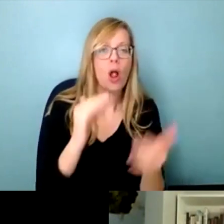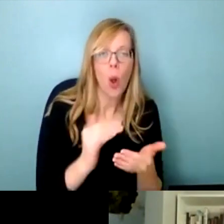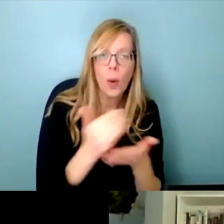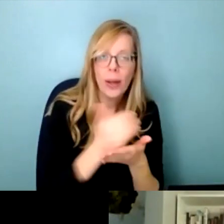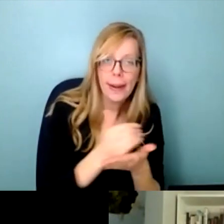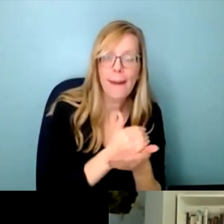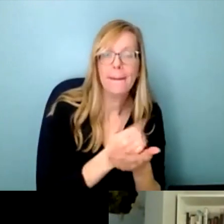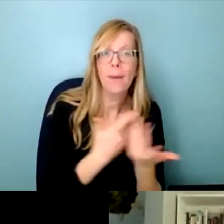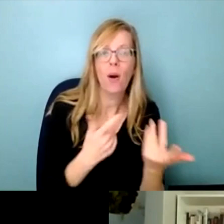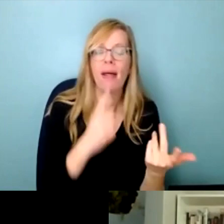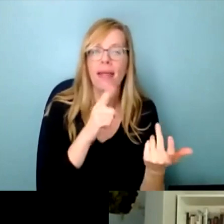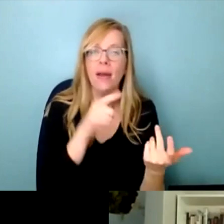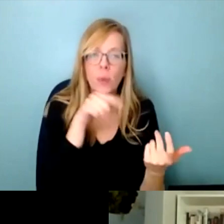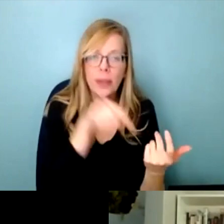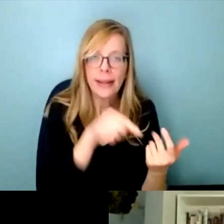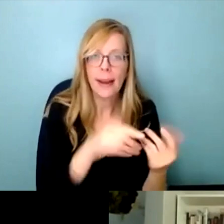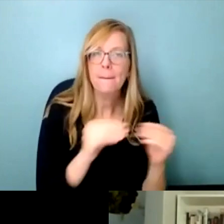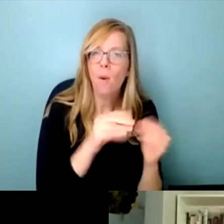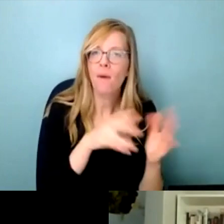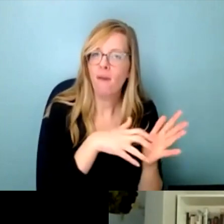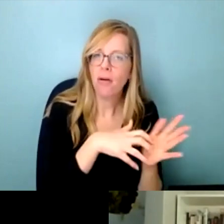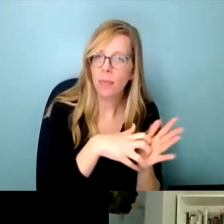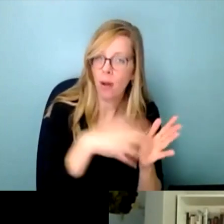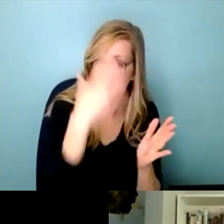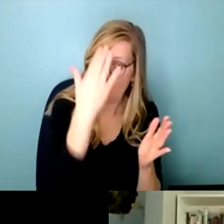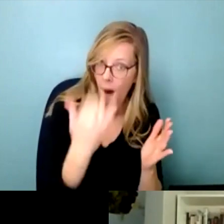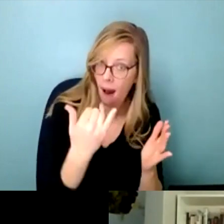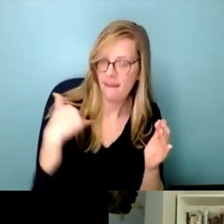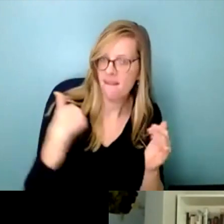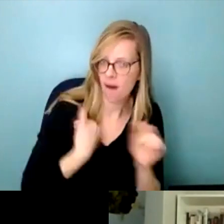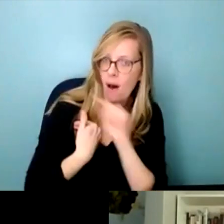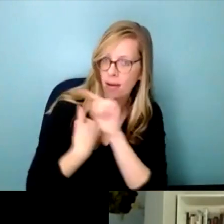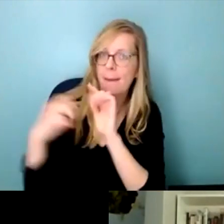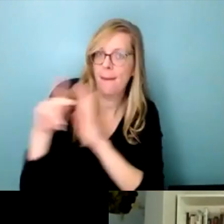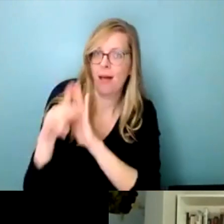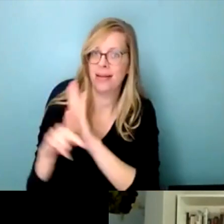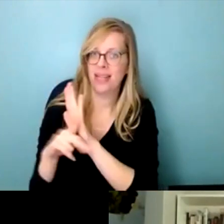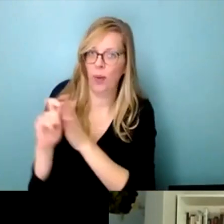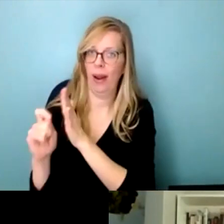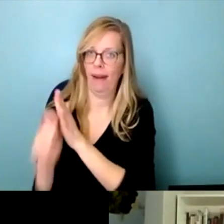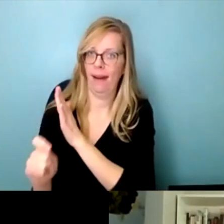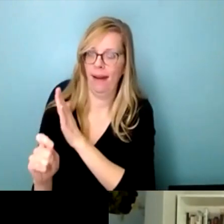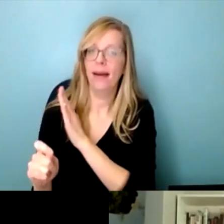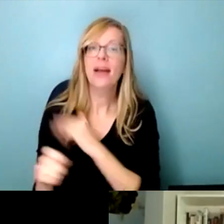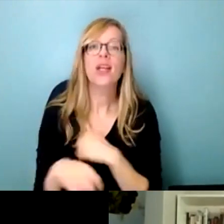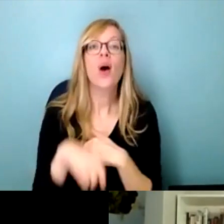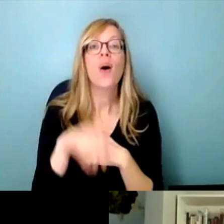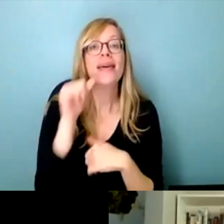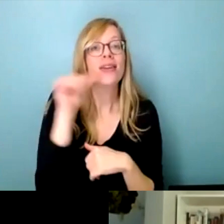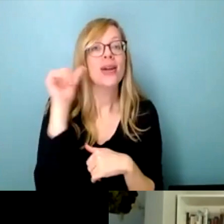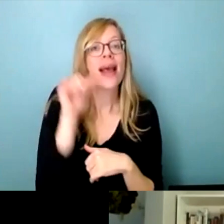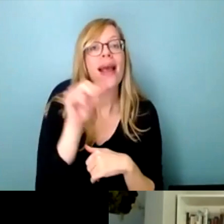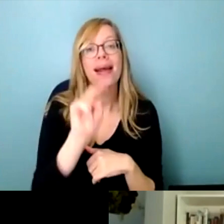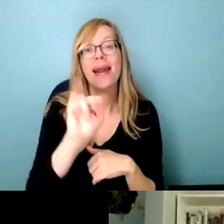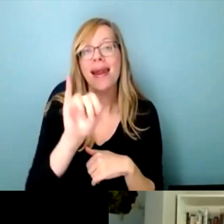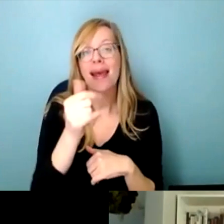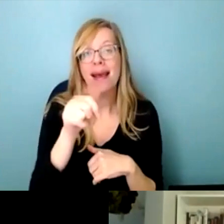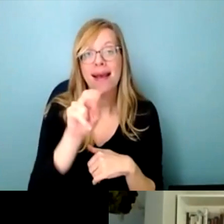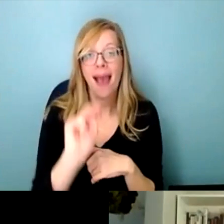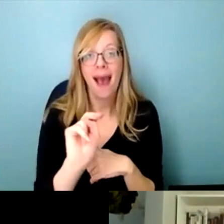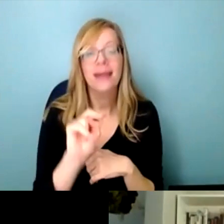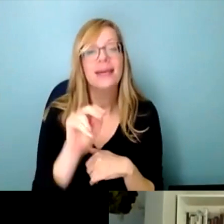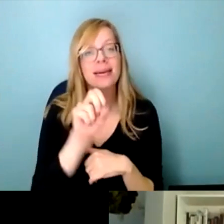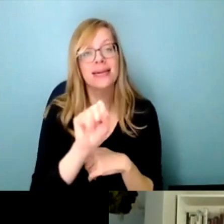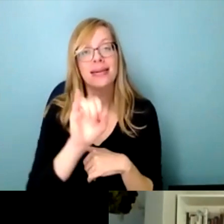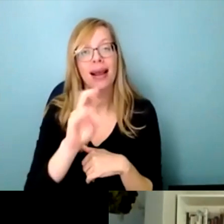precisely because of how policy is written. So I want to highlight that yesterday, Niga and Sinclair in our opening plenary talked about the experience of